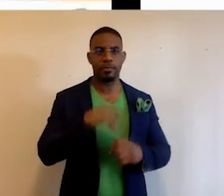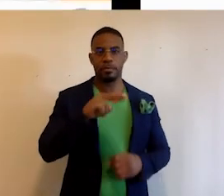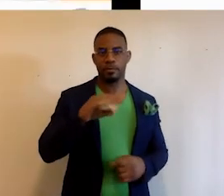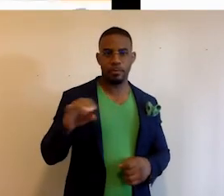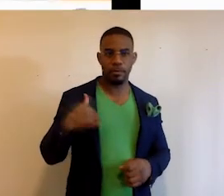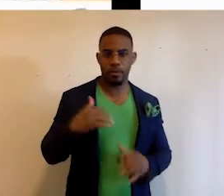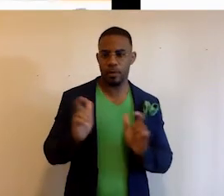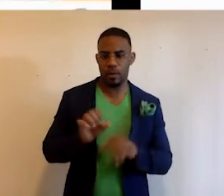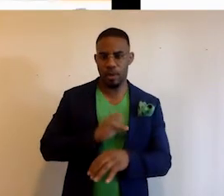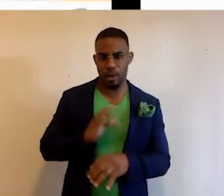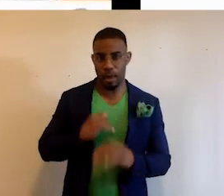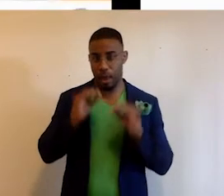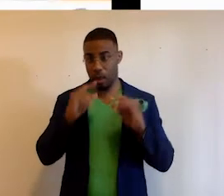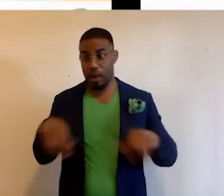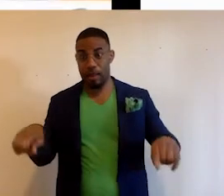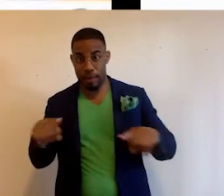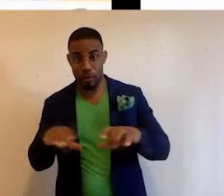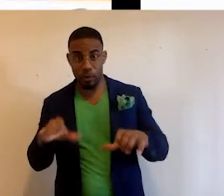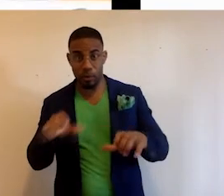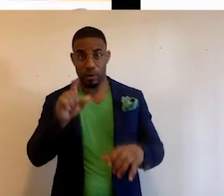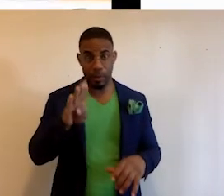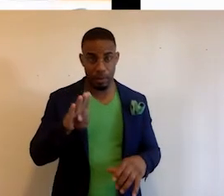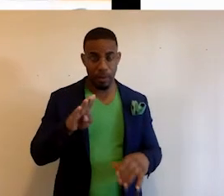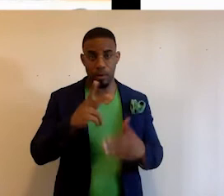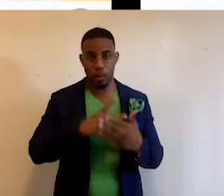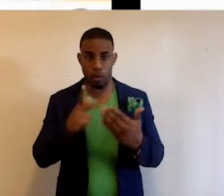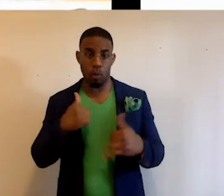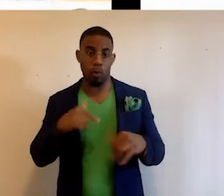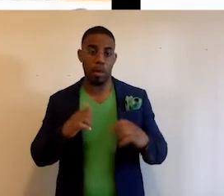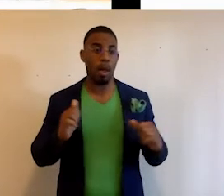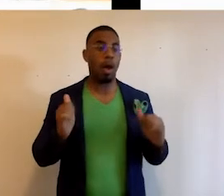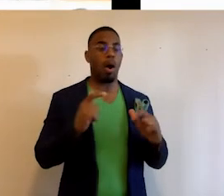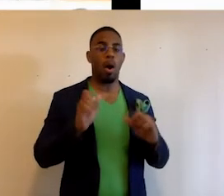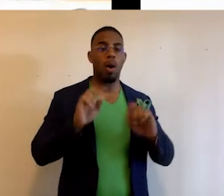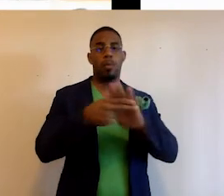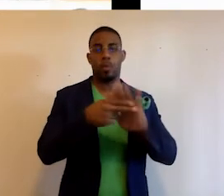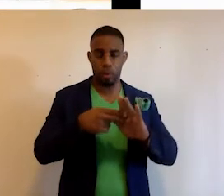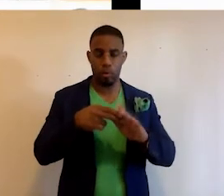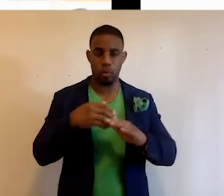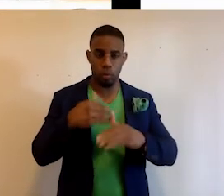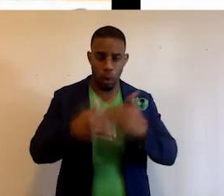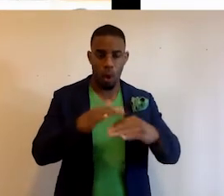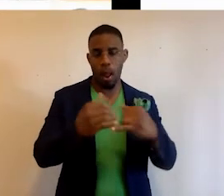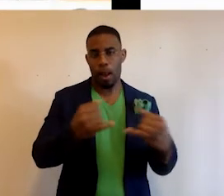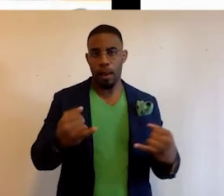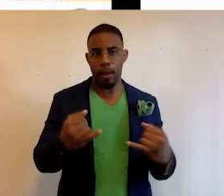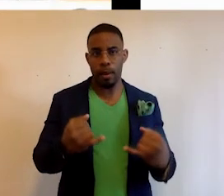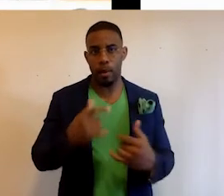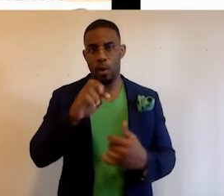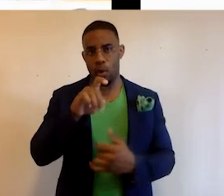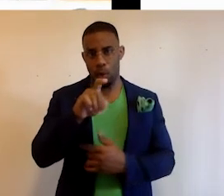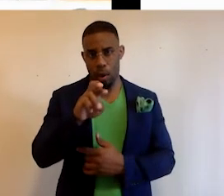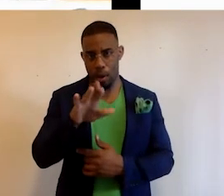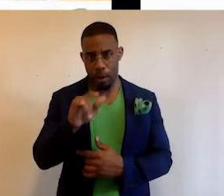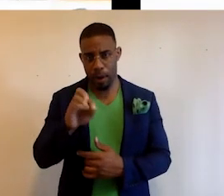I had a small staff and I taught them to do database web programming so we could put our neighborhood of Roxbury online at Roxbury.com with